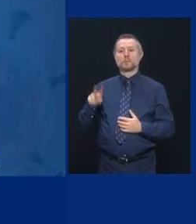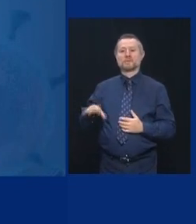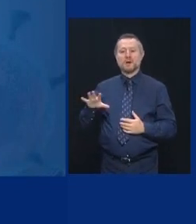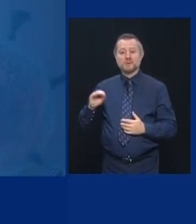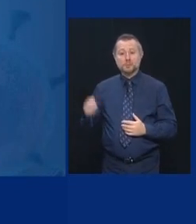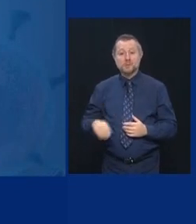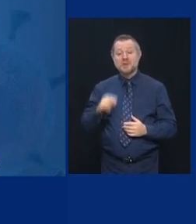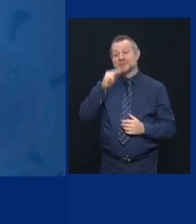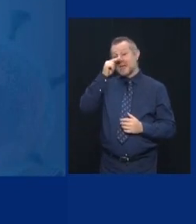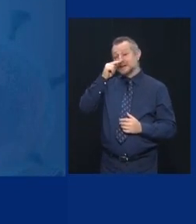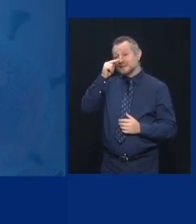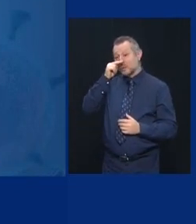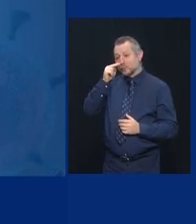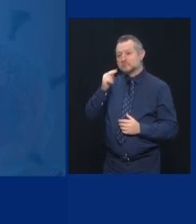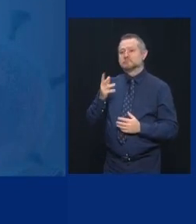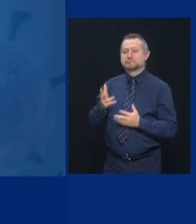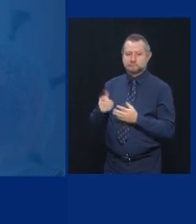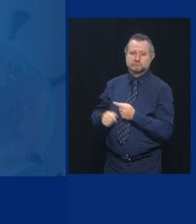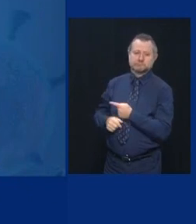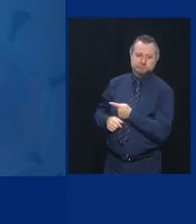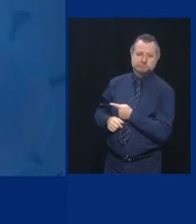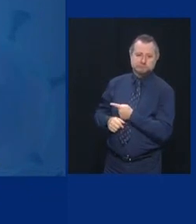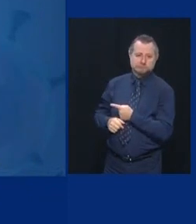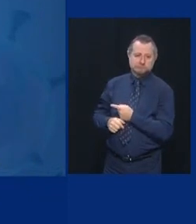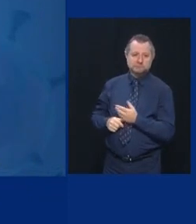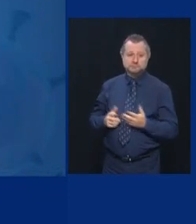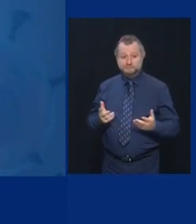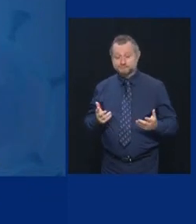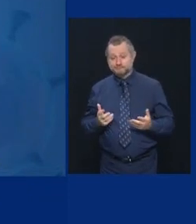in one section of Nassau.